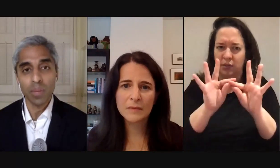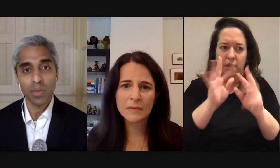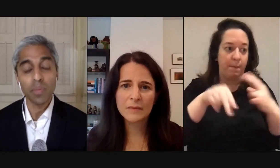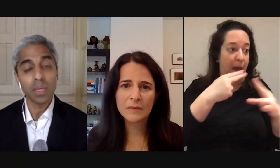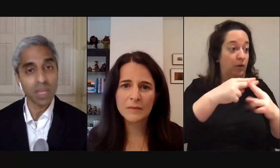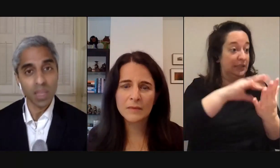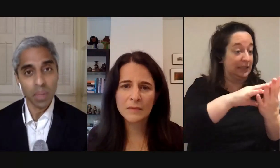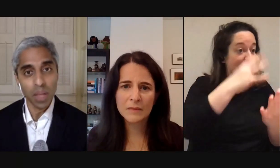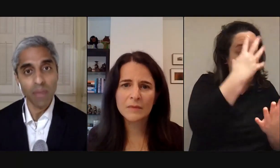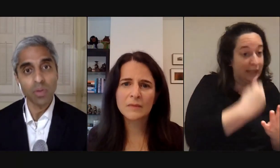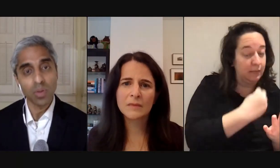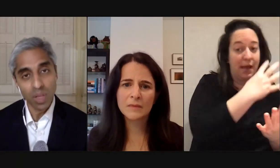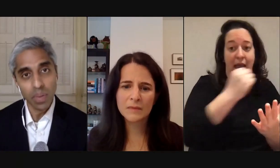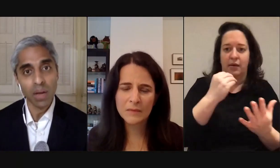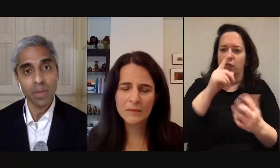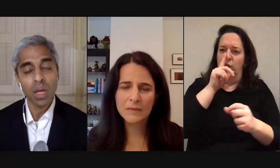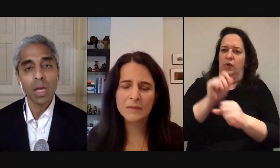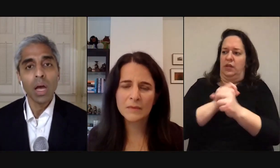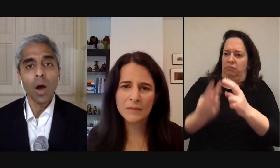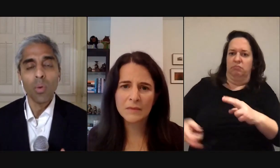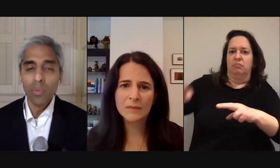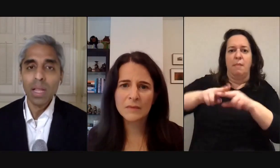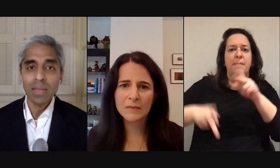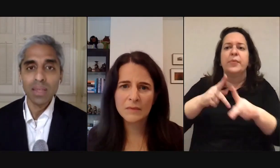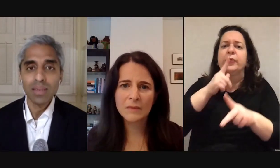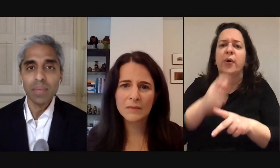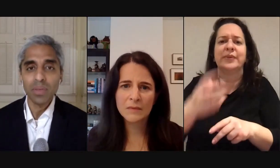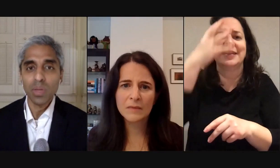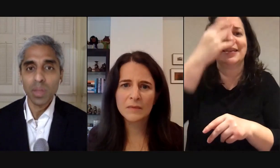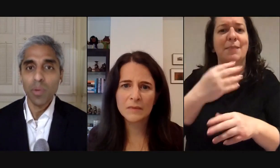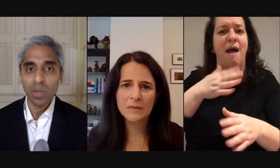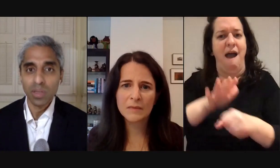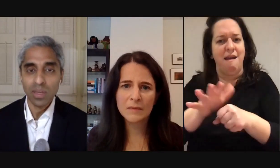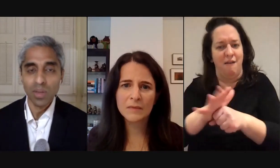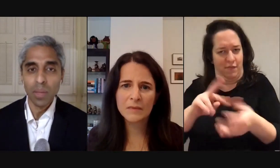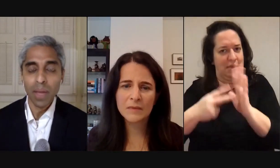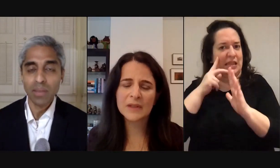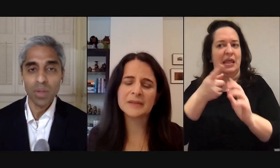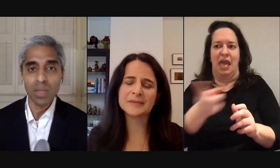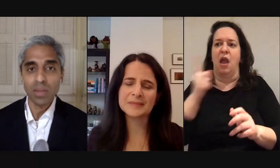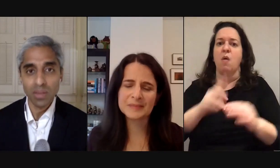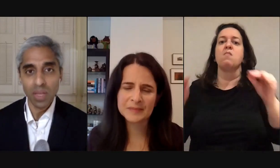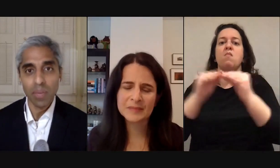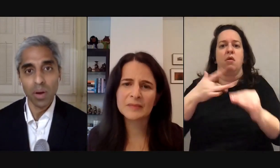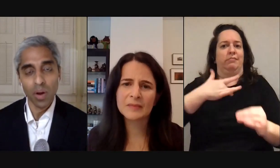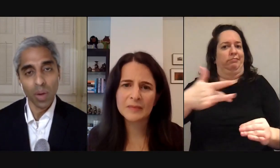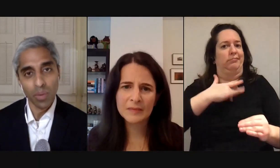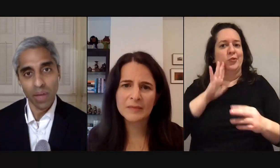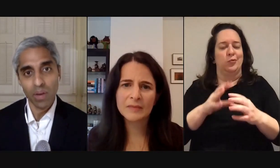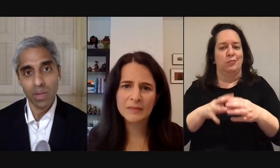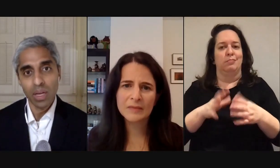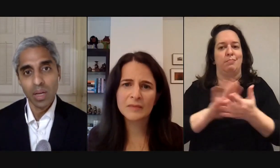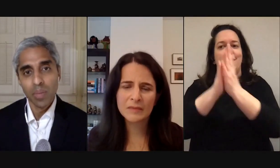risk for example of obesity that people have who don't sleep enough we're realizing that sleep is really important and so the impacts of loneliness on sleep are